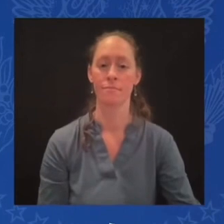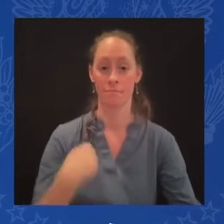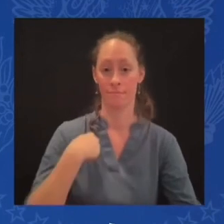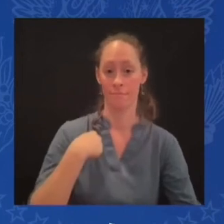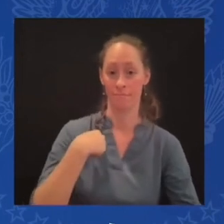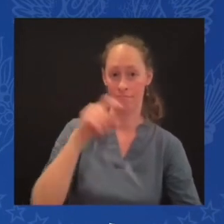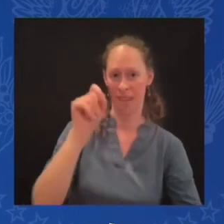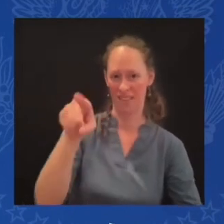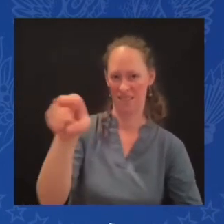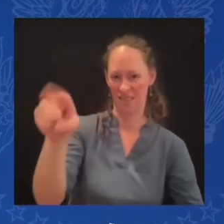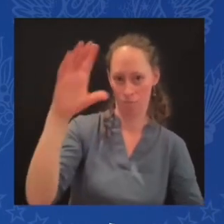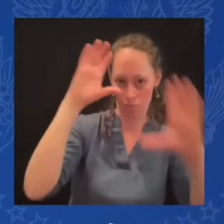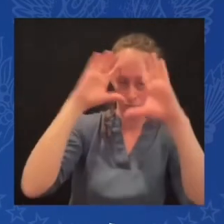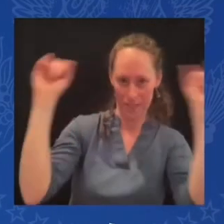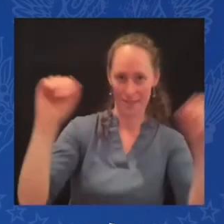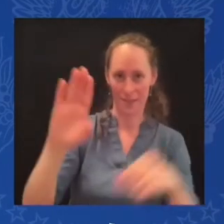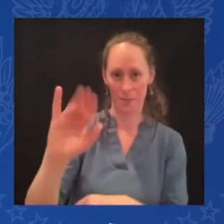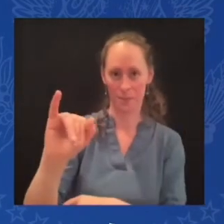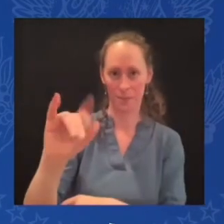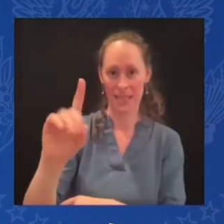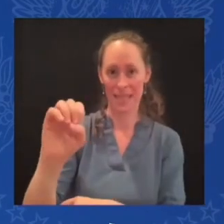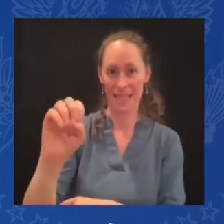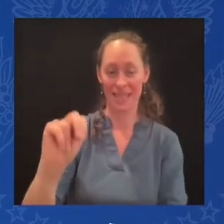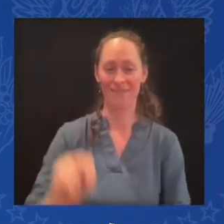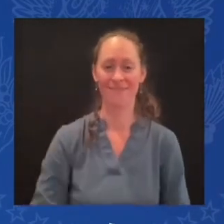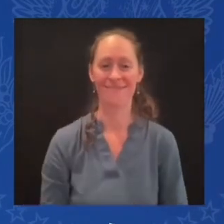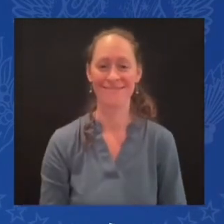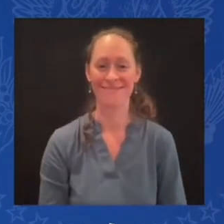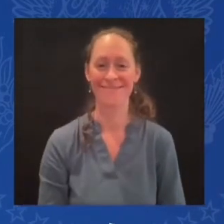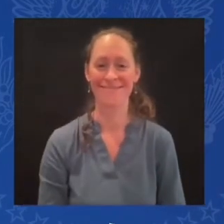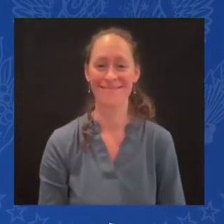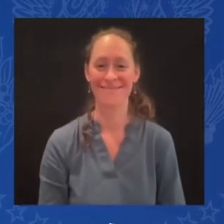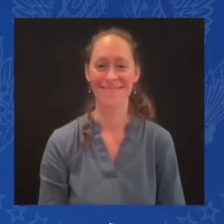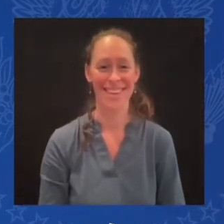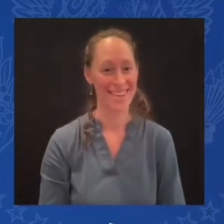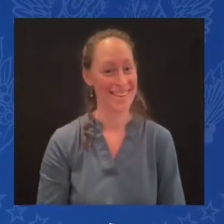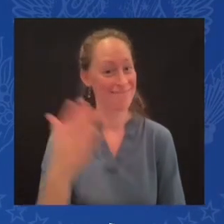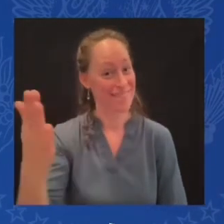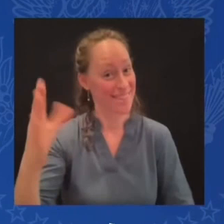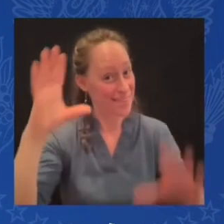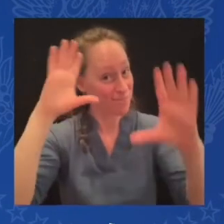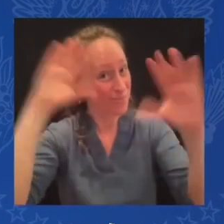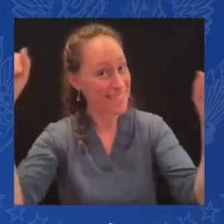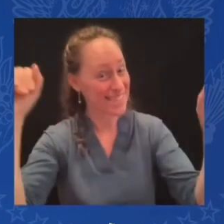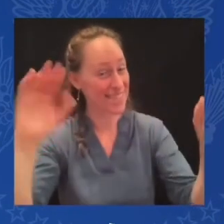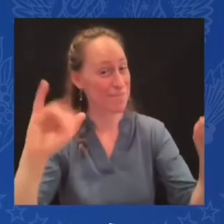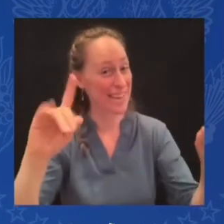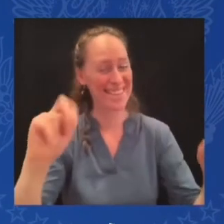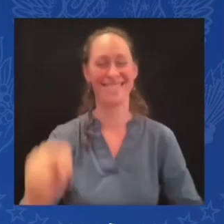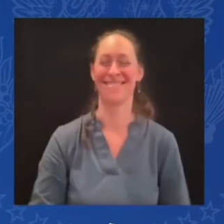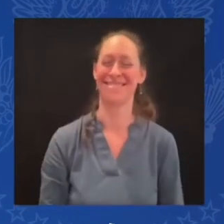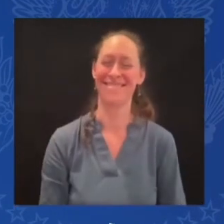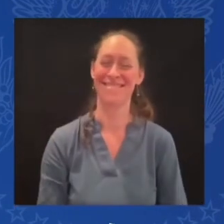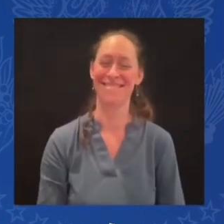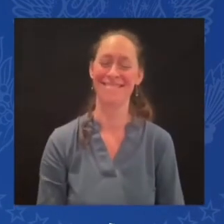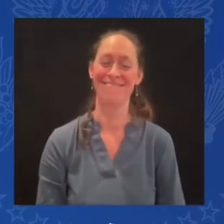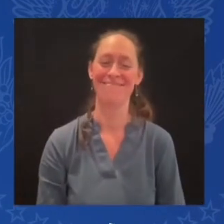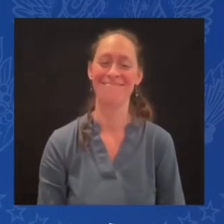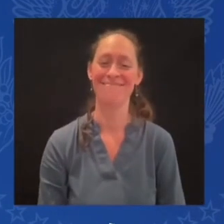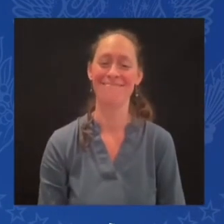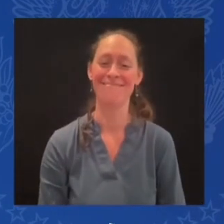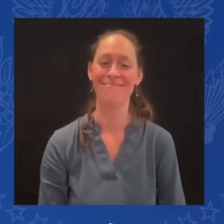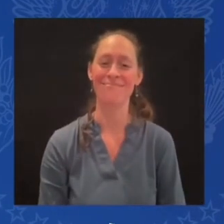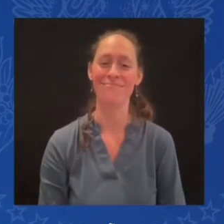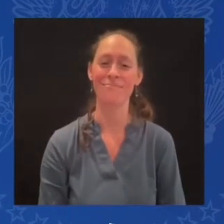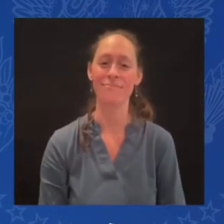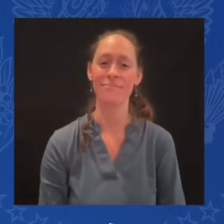Or should I just say President Biden? You have repeatedly talked about Finlandization becoming